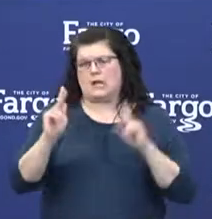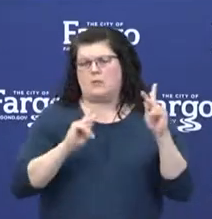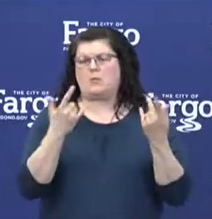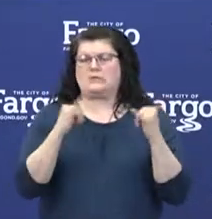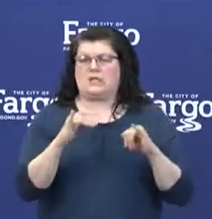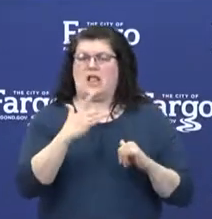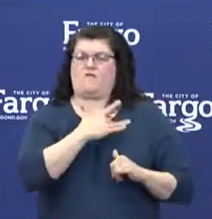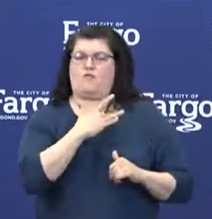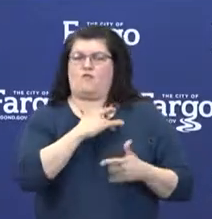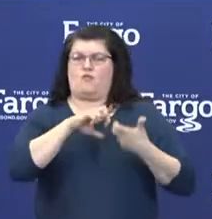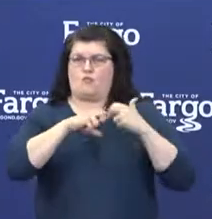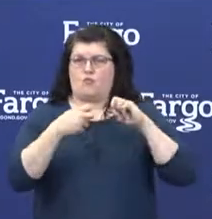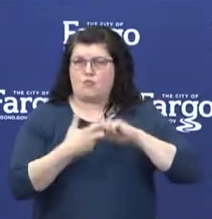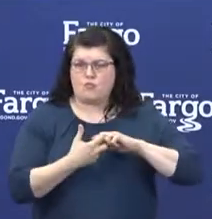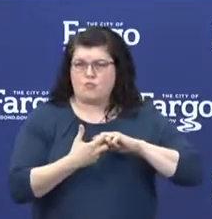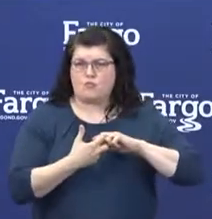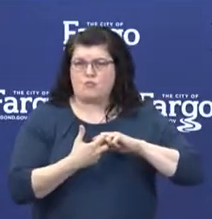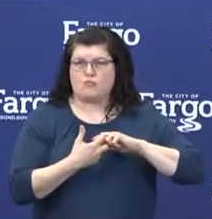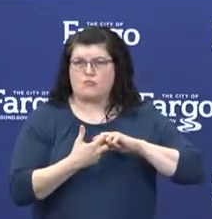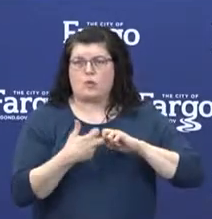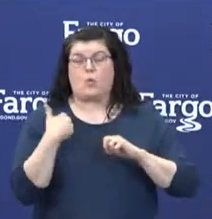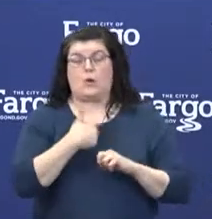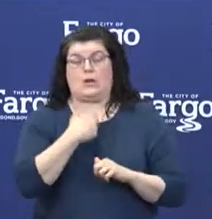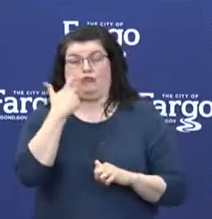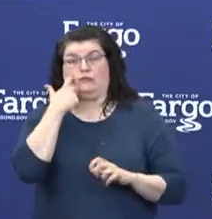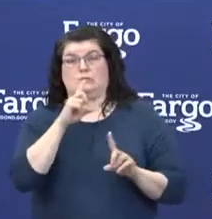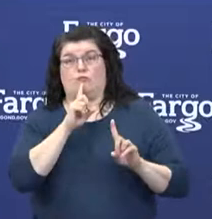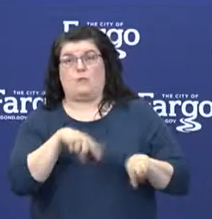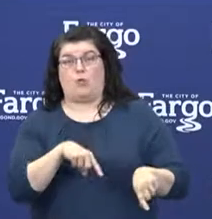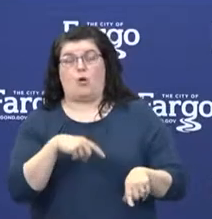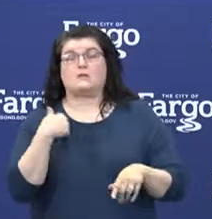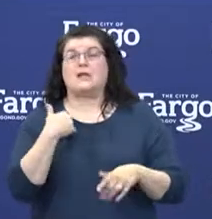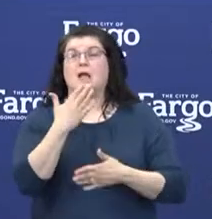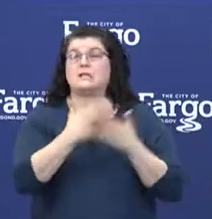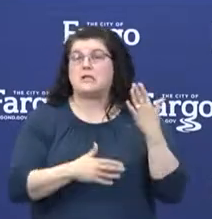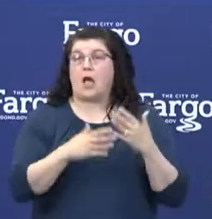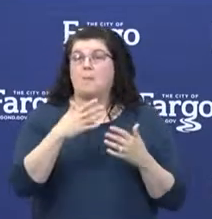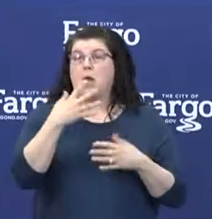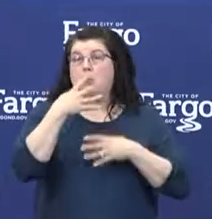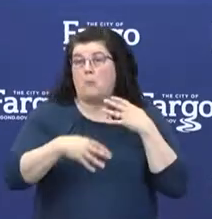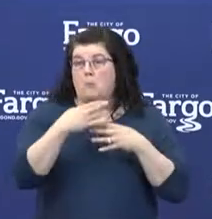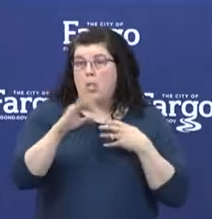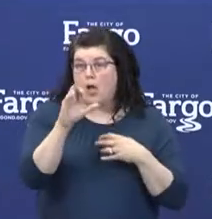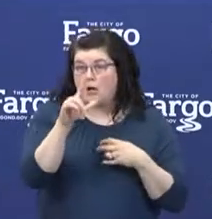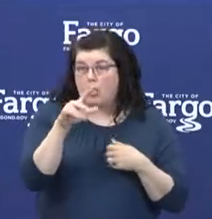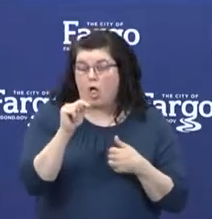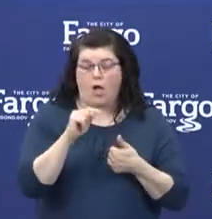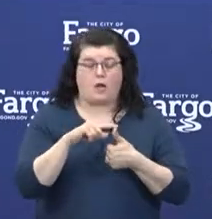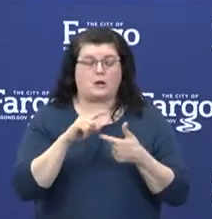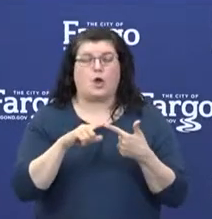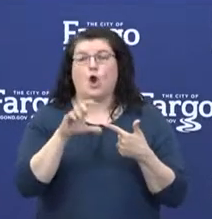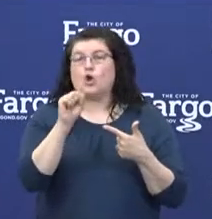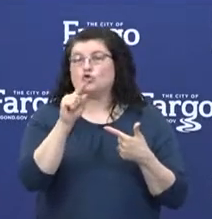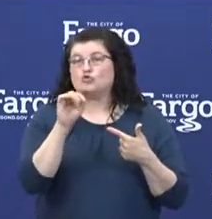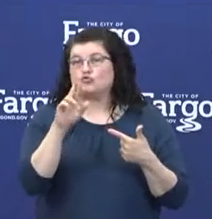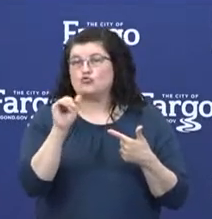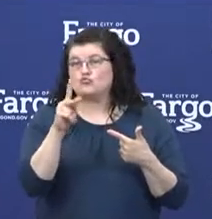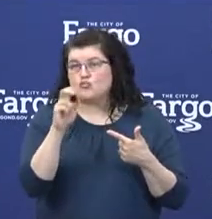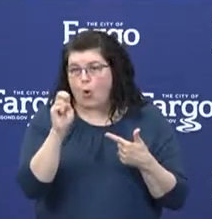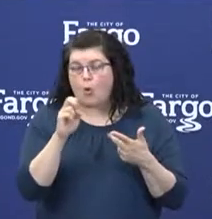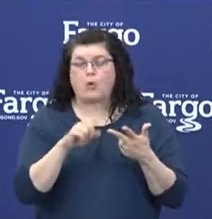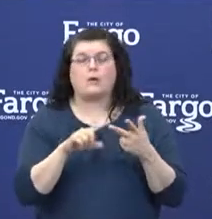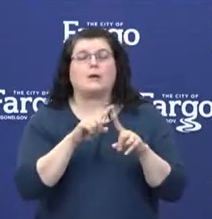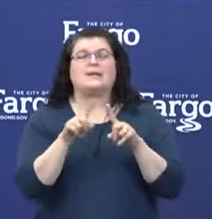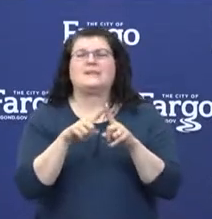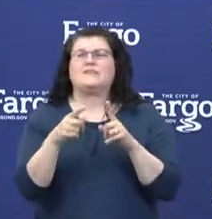issues. There's been recent reports of increased risk of blood clots, stroke, other infections, and just overall deconditioning